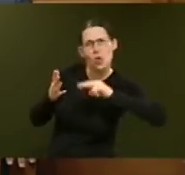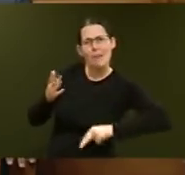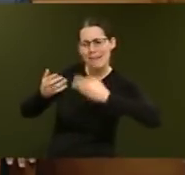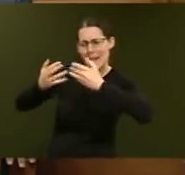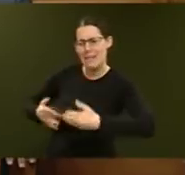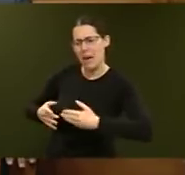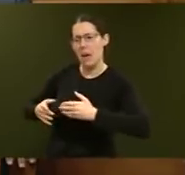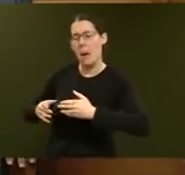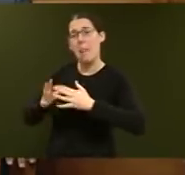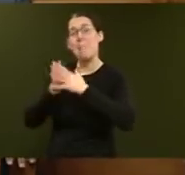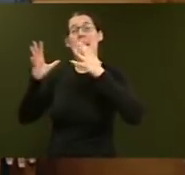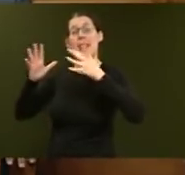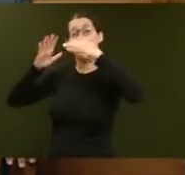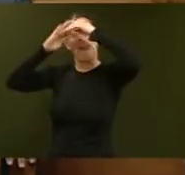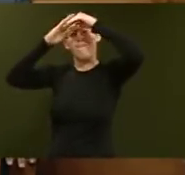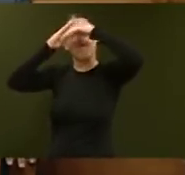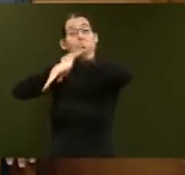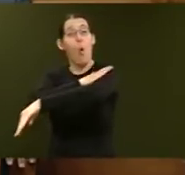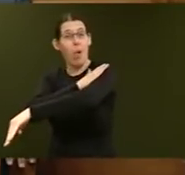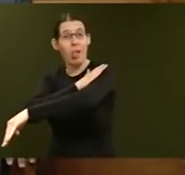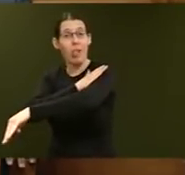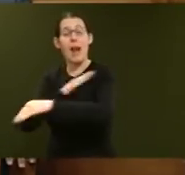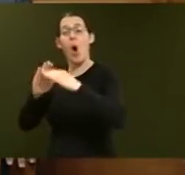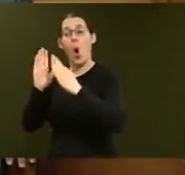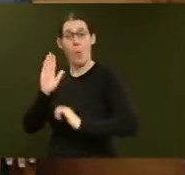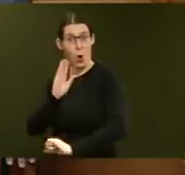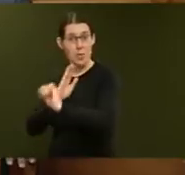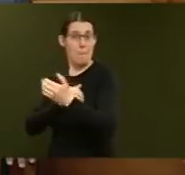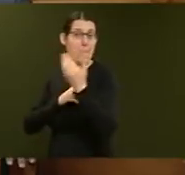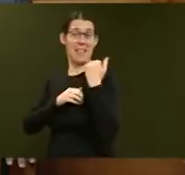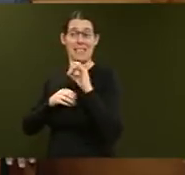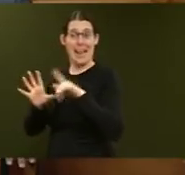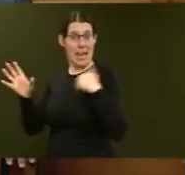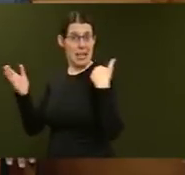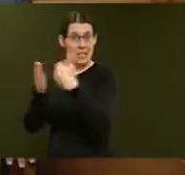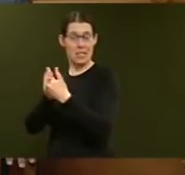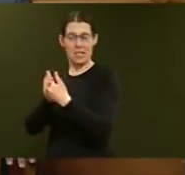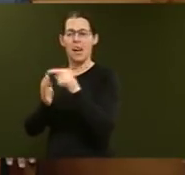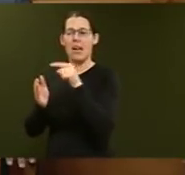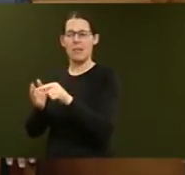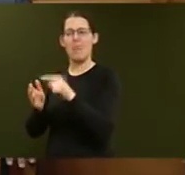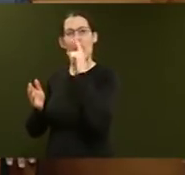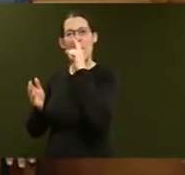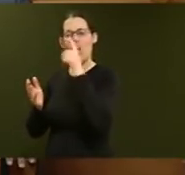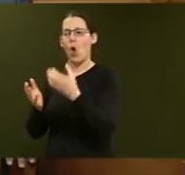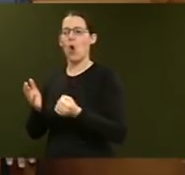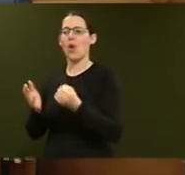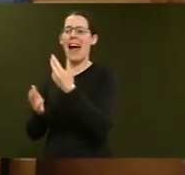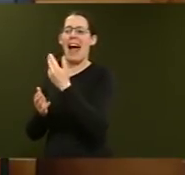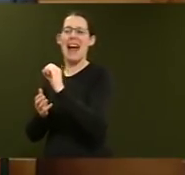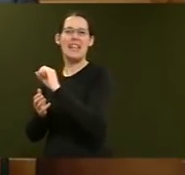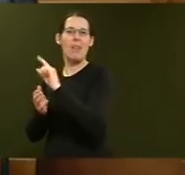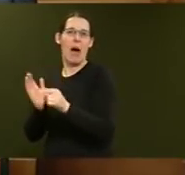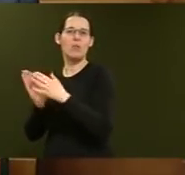ownership in the past decade has been in the $80,000 to roughly $180,000 income